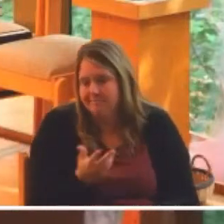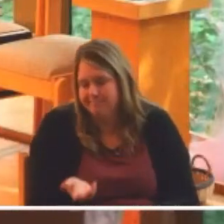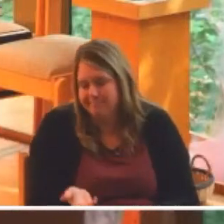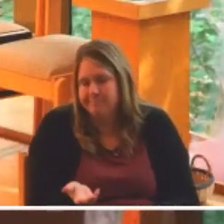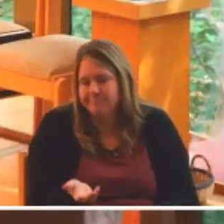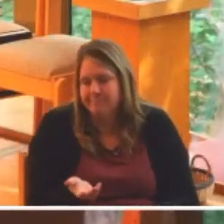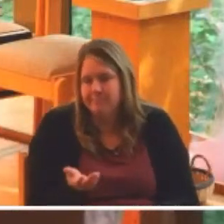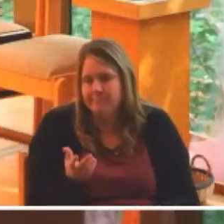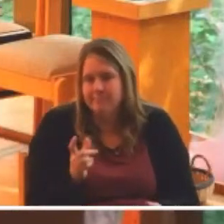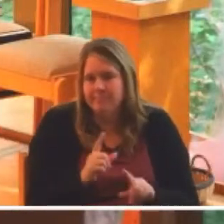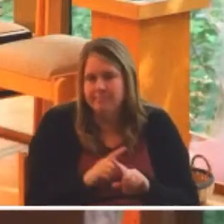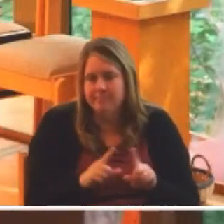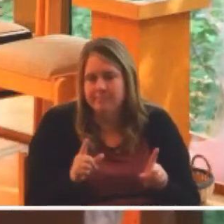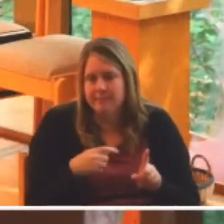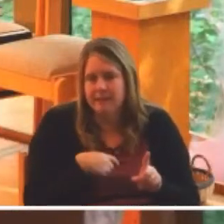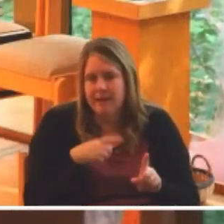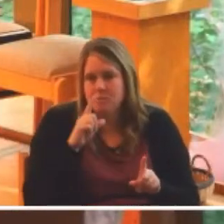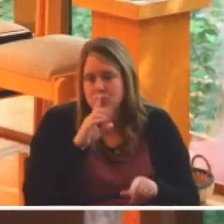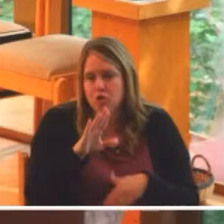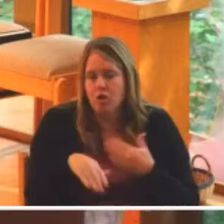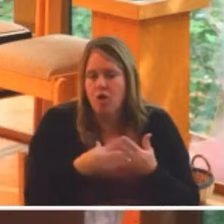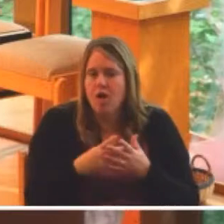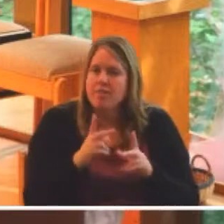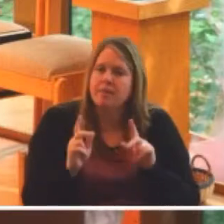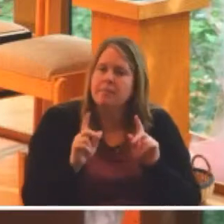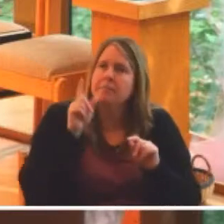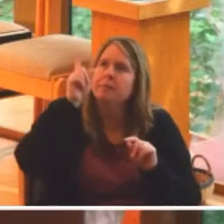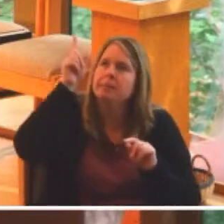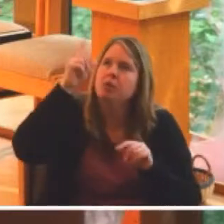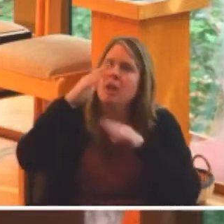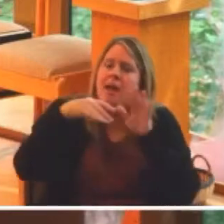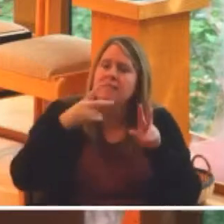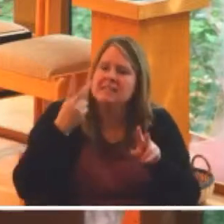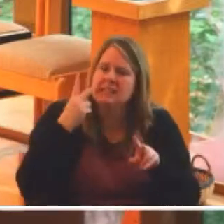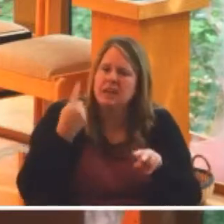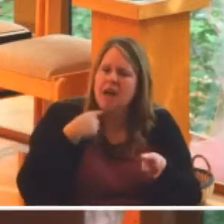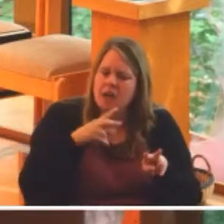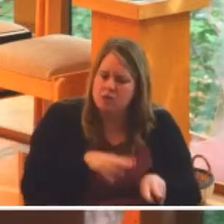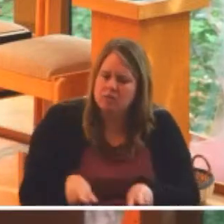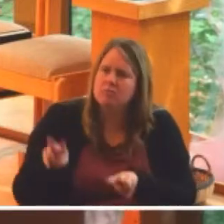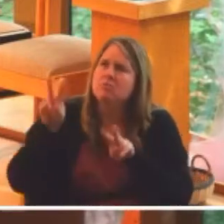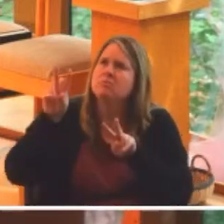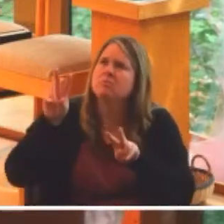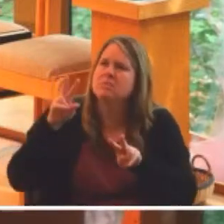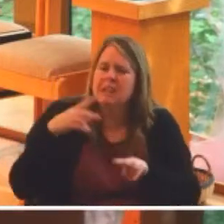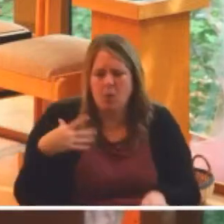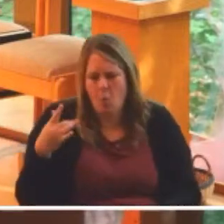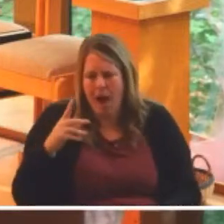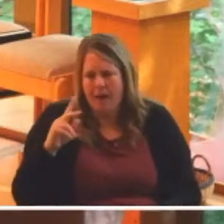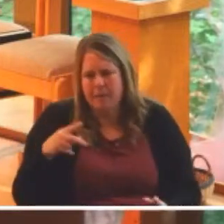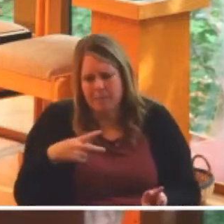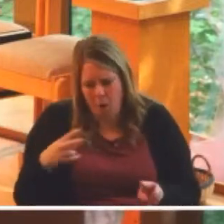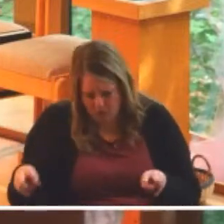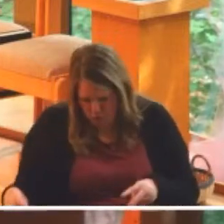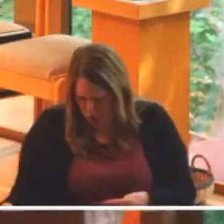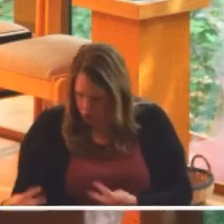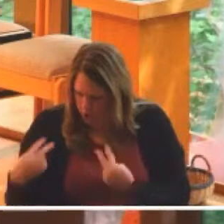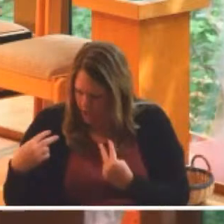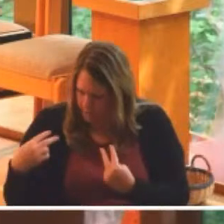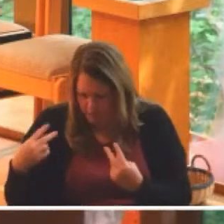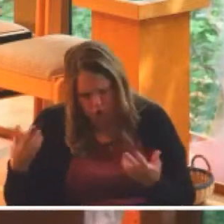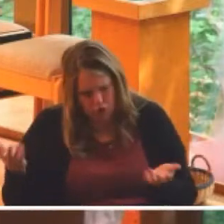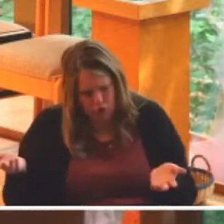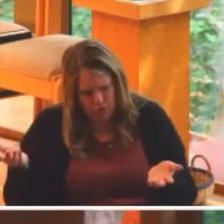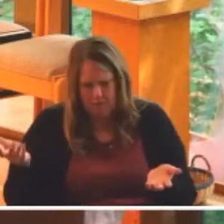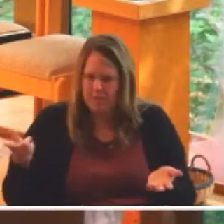I imagine the saints and all the folks in heaven see us looking up and they wonder, why do they spend all their time looking up here? Don't they